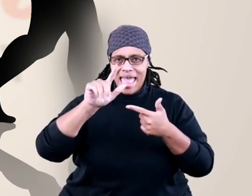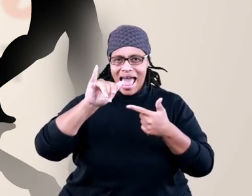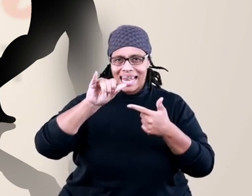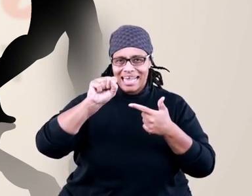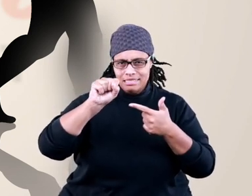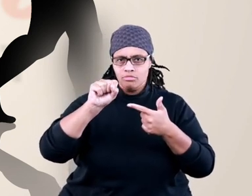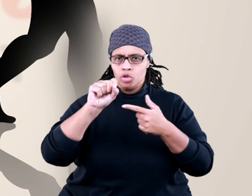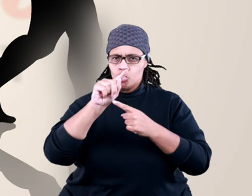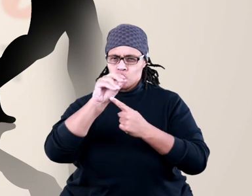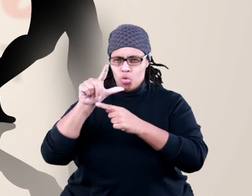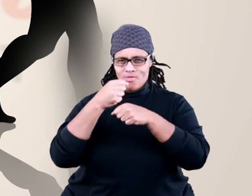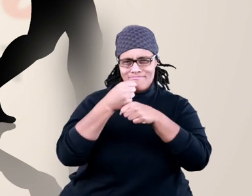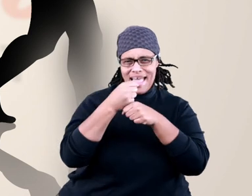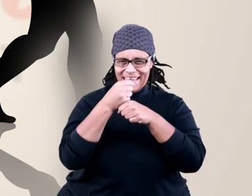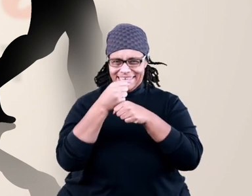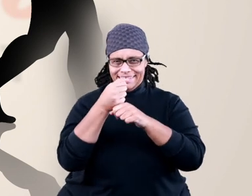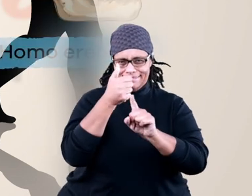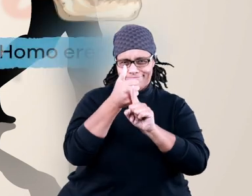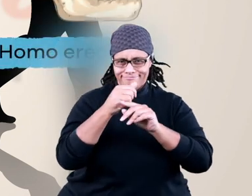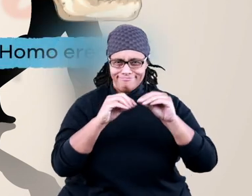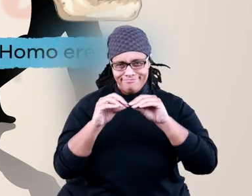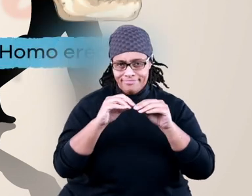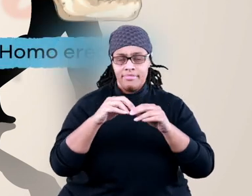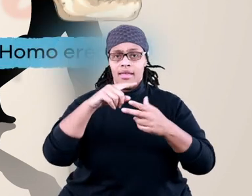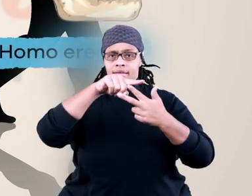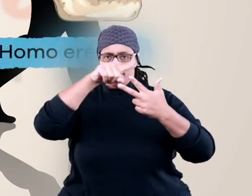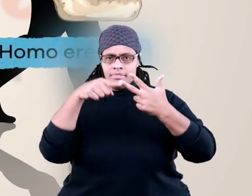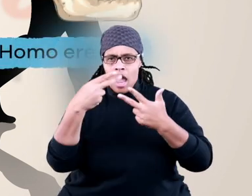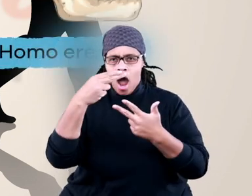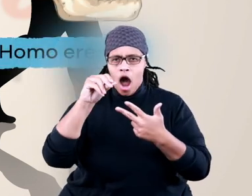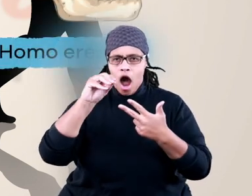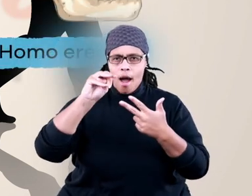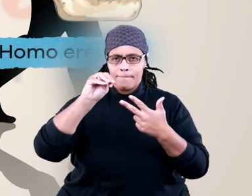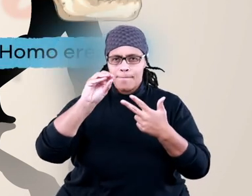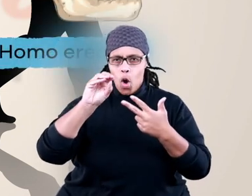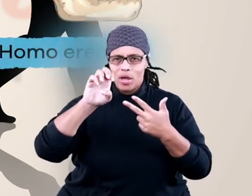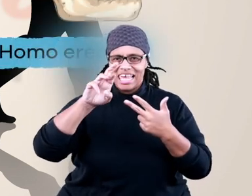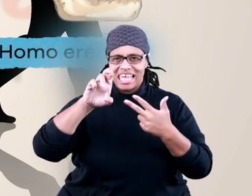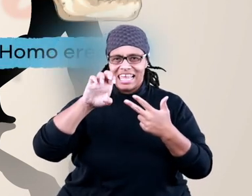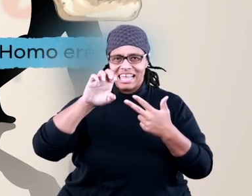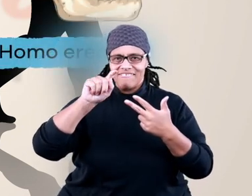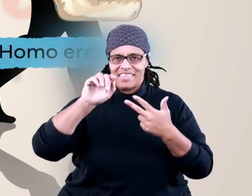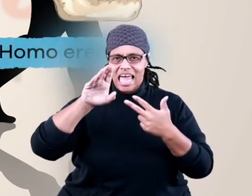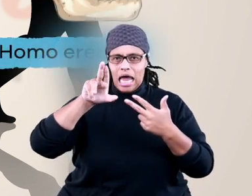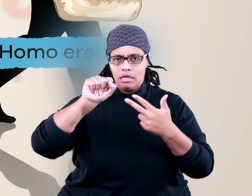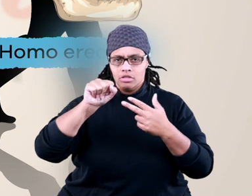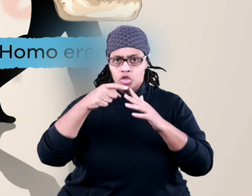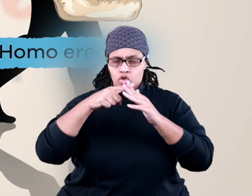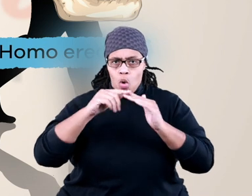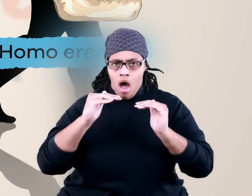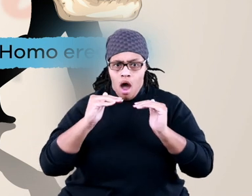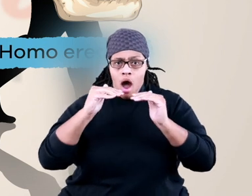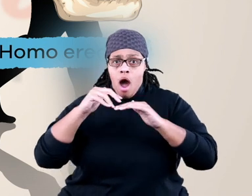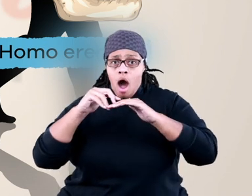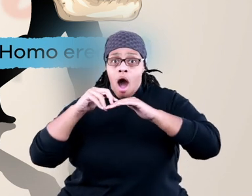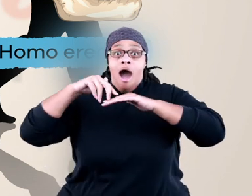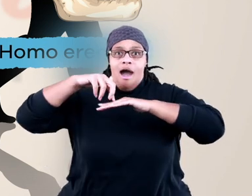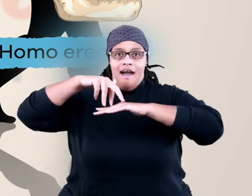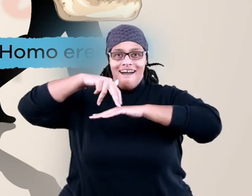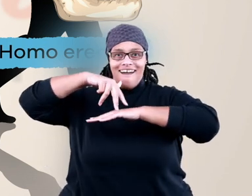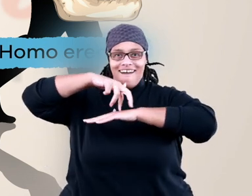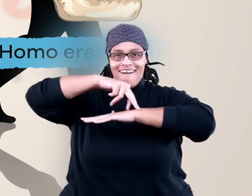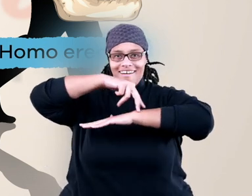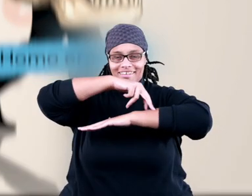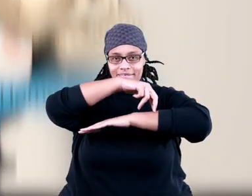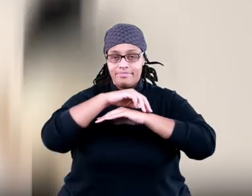ancestors, and Homo erectus, an advanced relative to Homo habilis that was able to